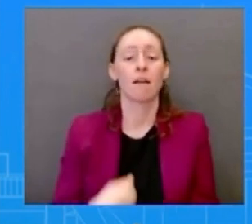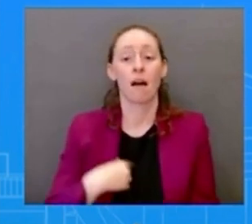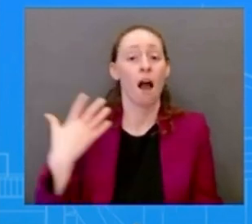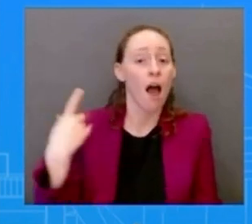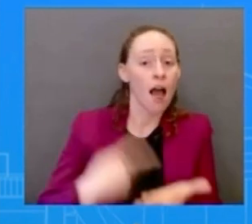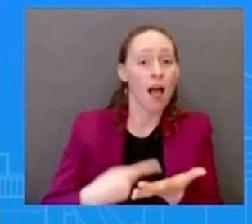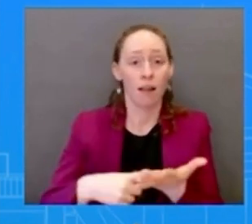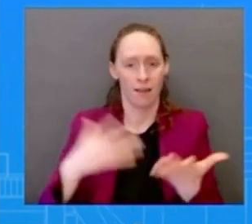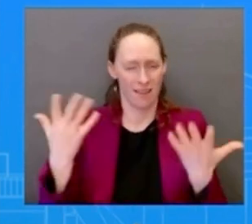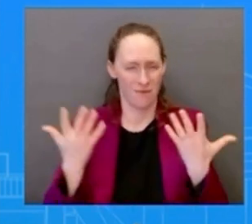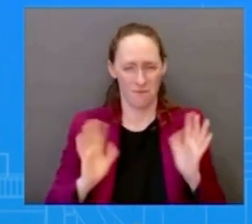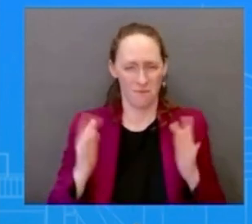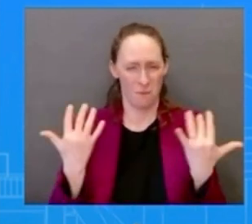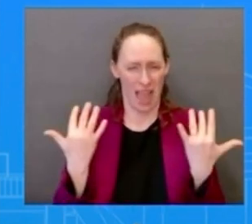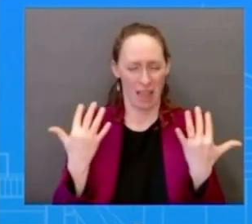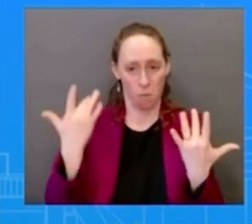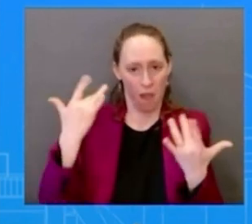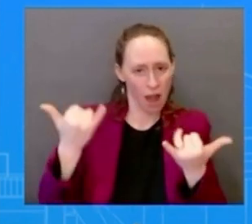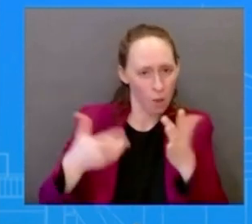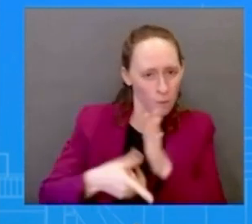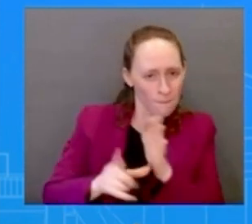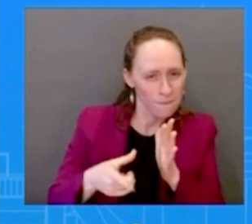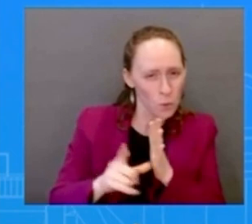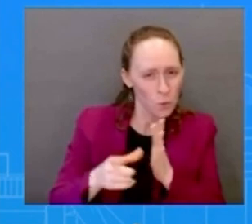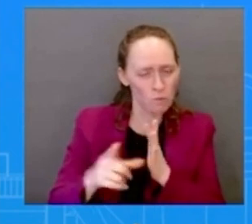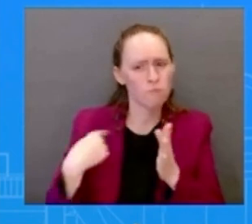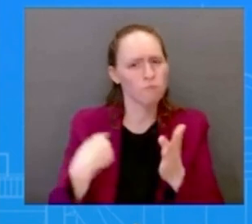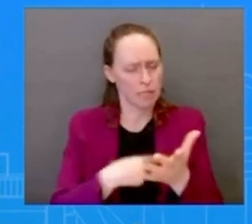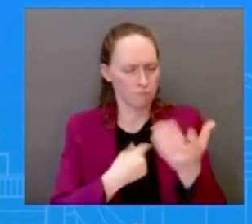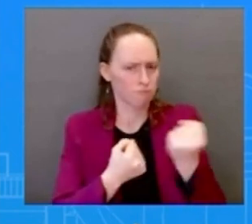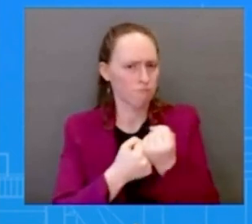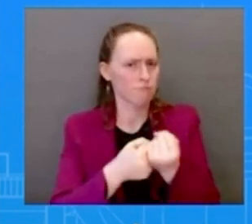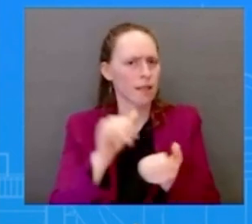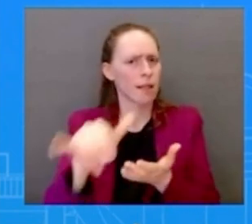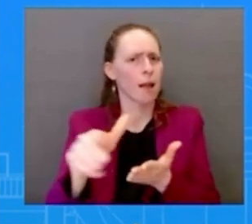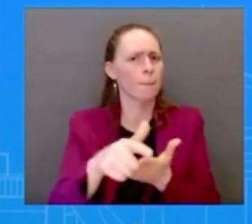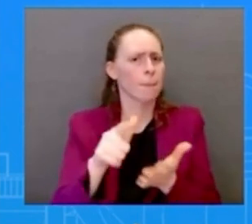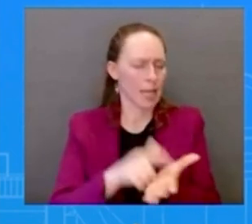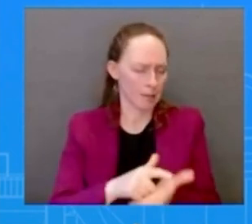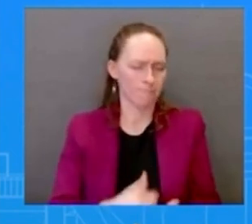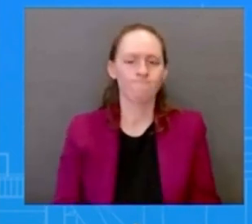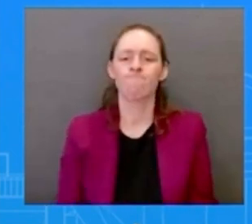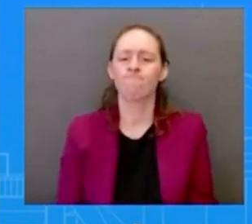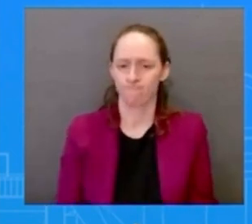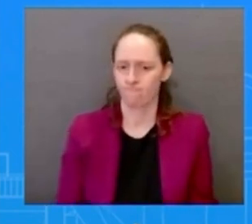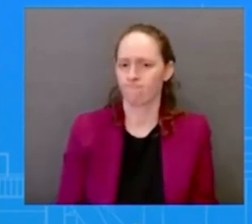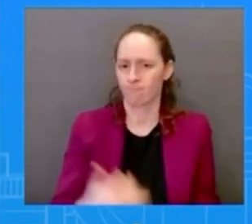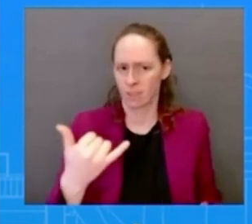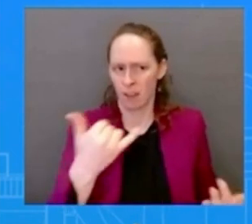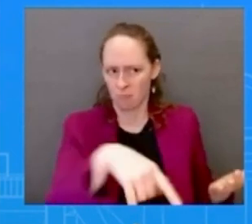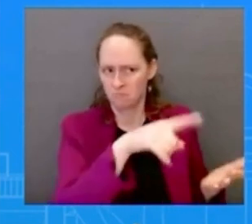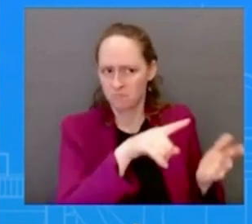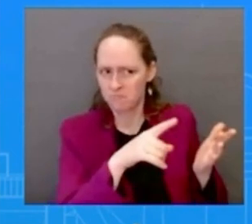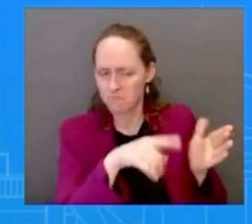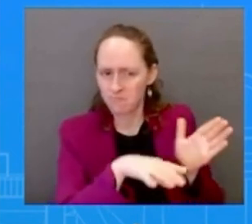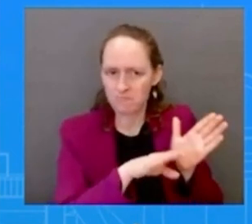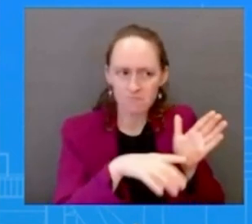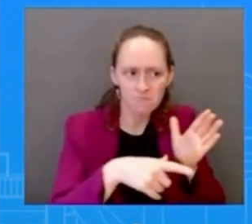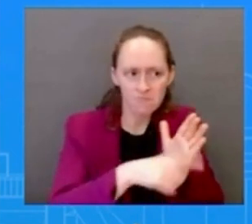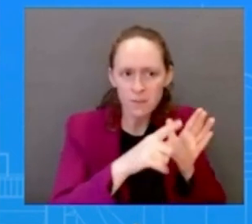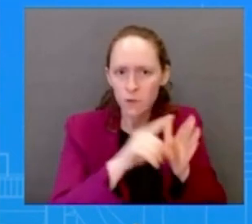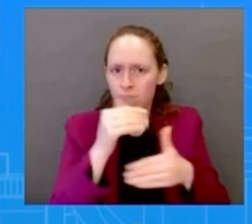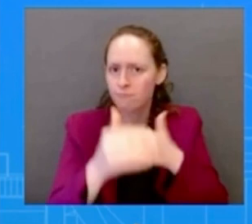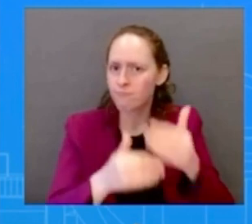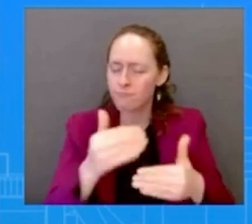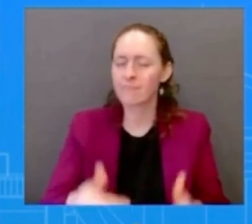bipartisan legislation that we're coming but that we're seeing out of the out of congress just continuing on the questions about the banking sector